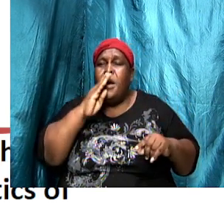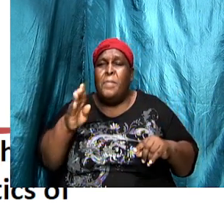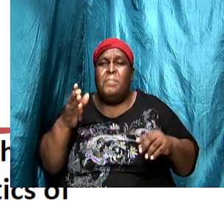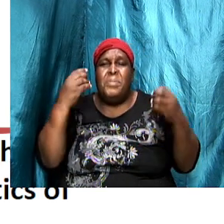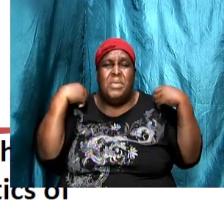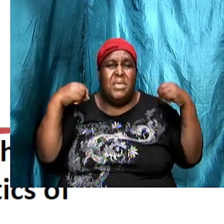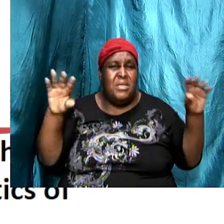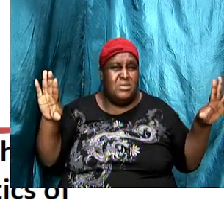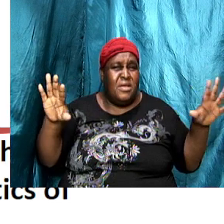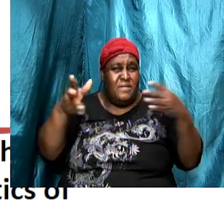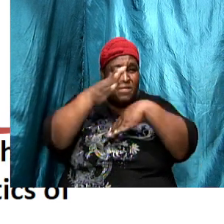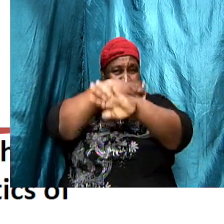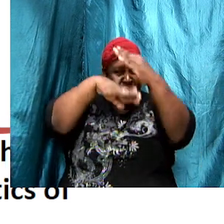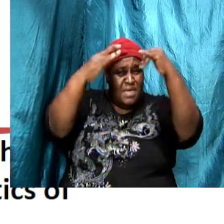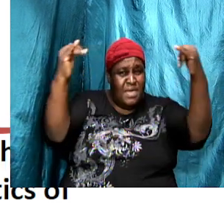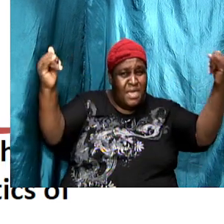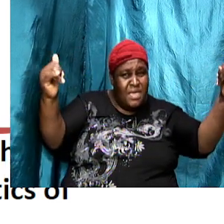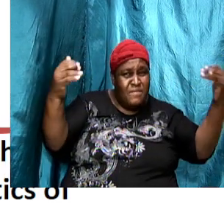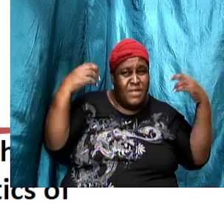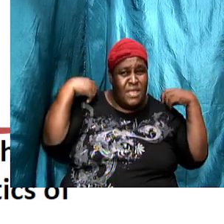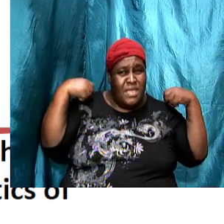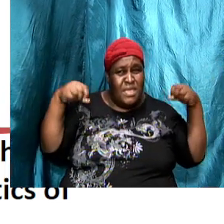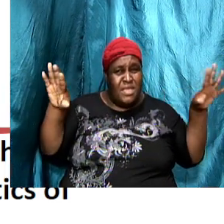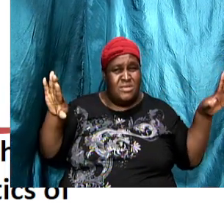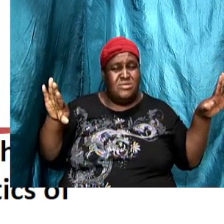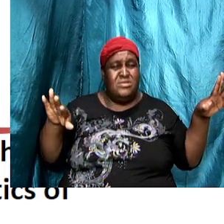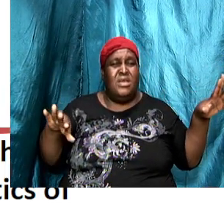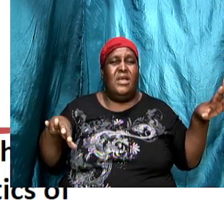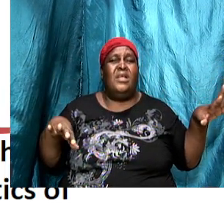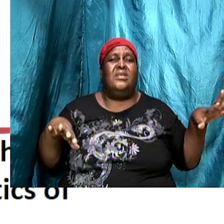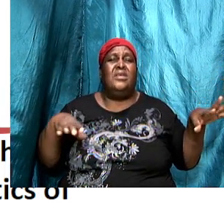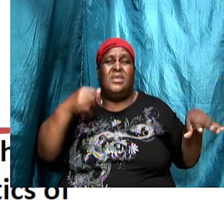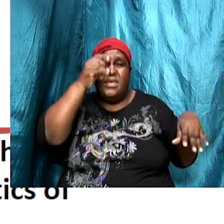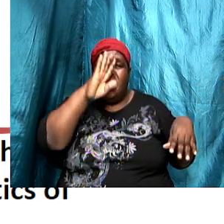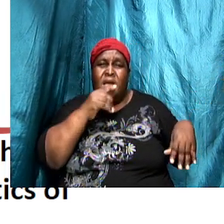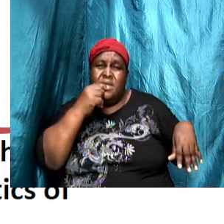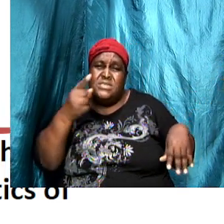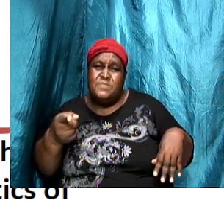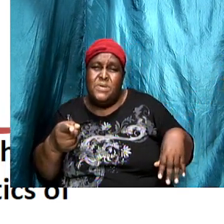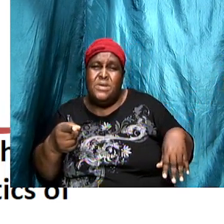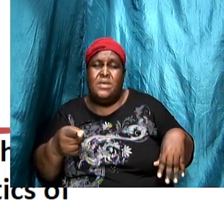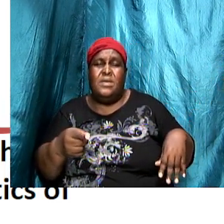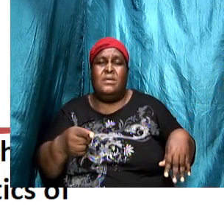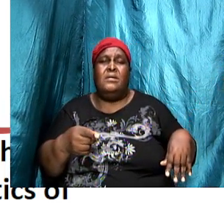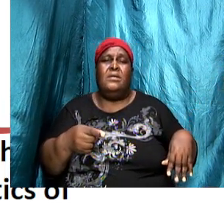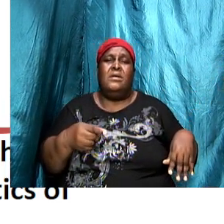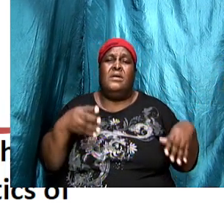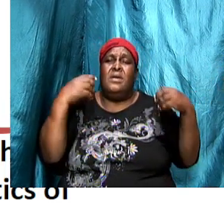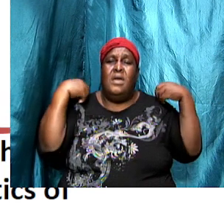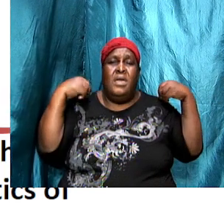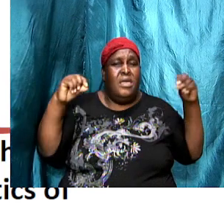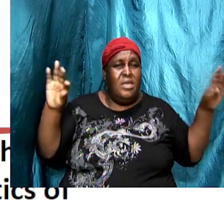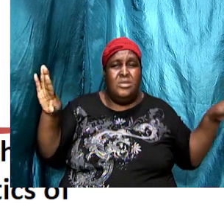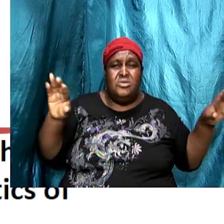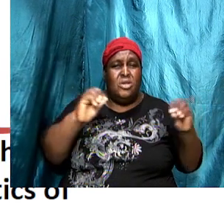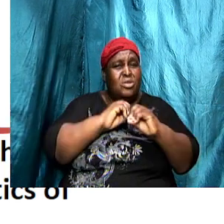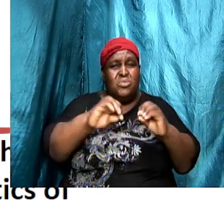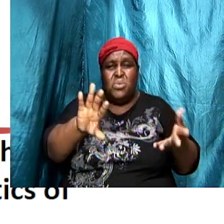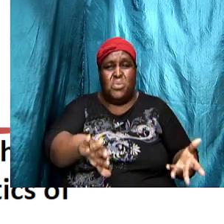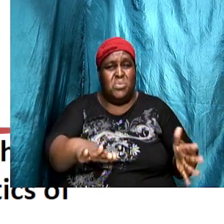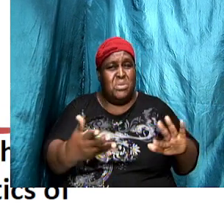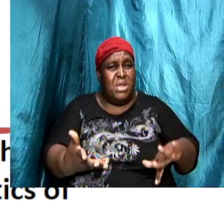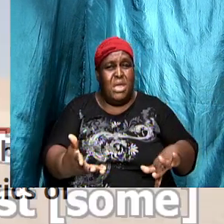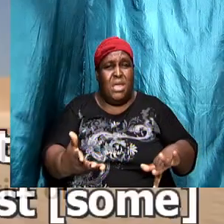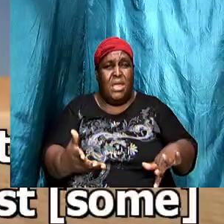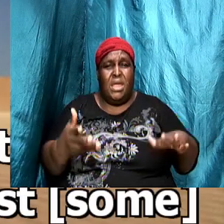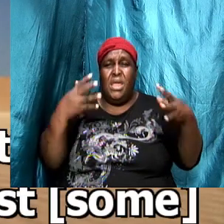heavenly beings that he was speaking to because angels do not die the angel he was talking here are